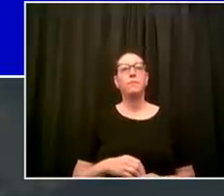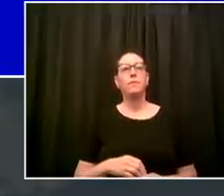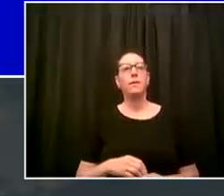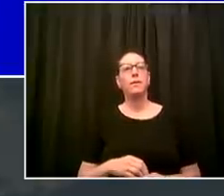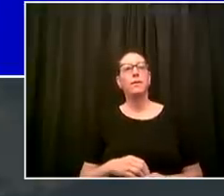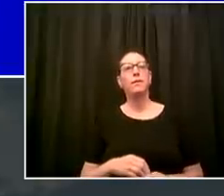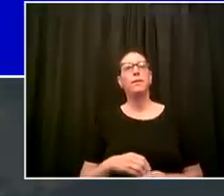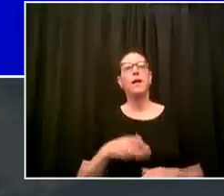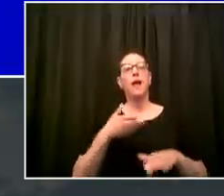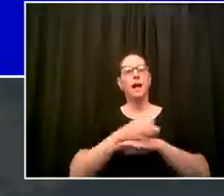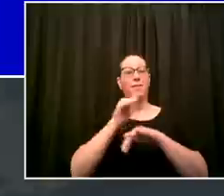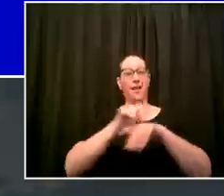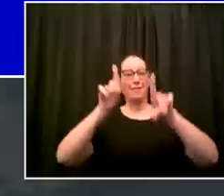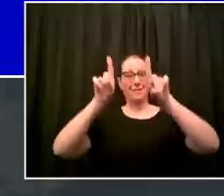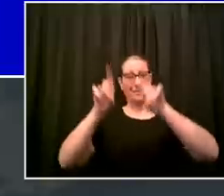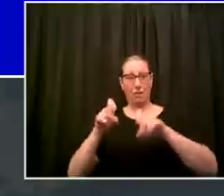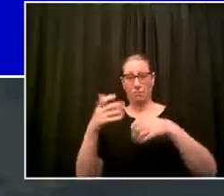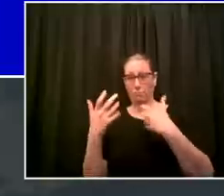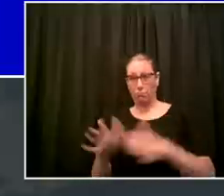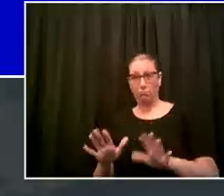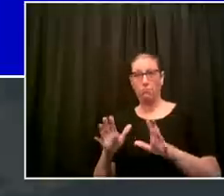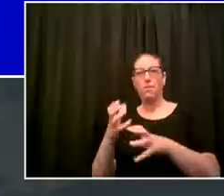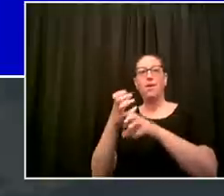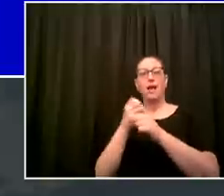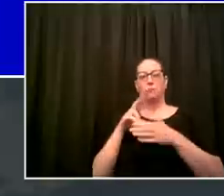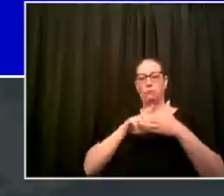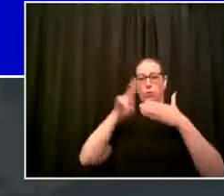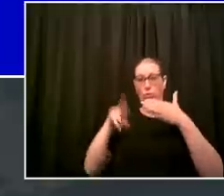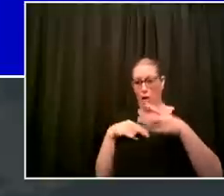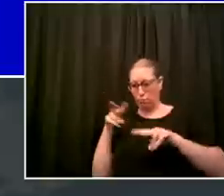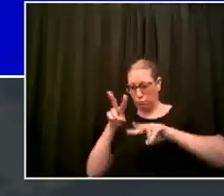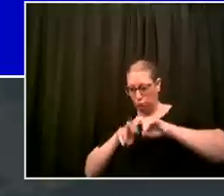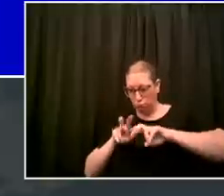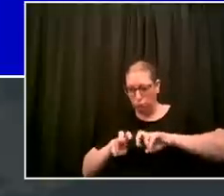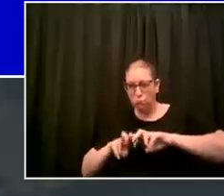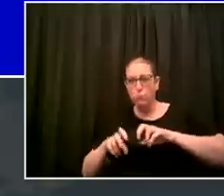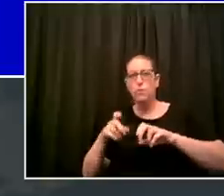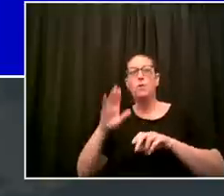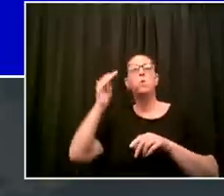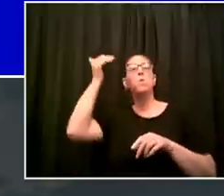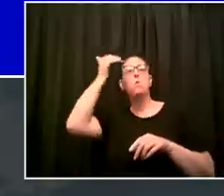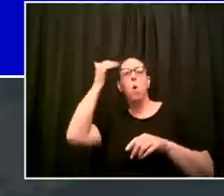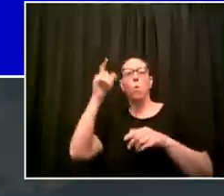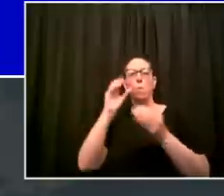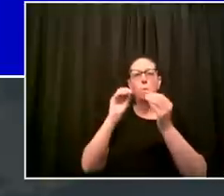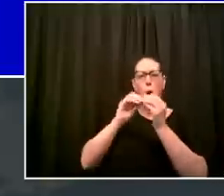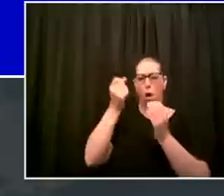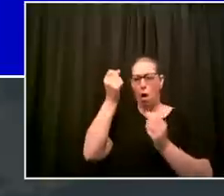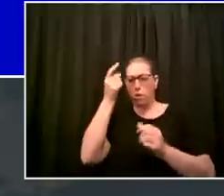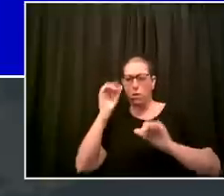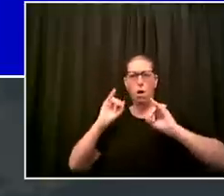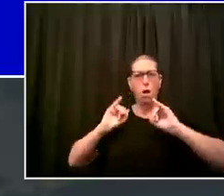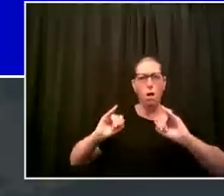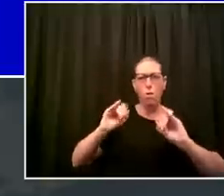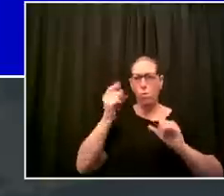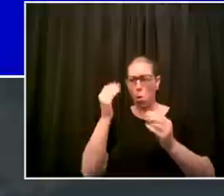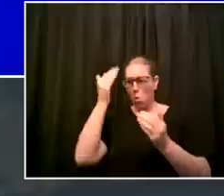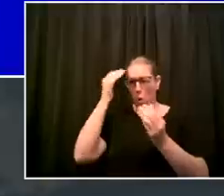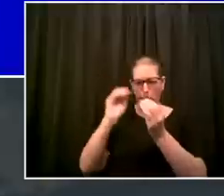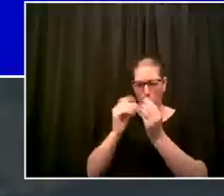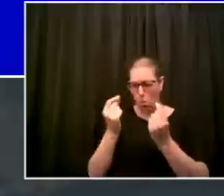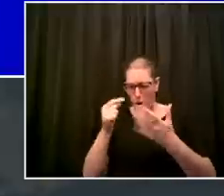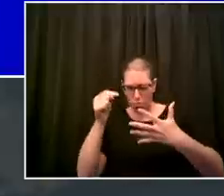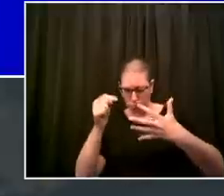of it it will help us understand what's happening with the disease more broadly so it's part of a a bigger study to help us learn how to fight this disease better